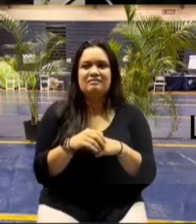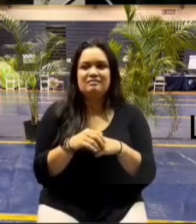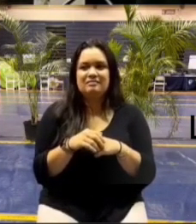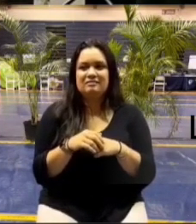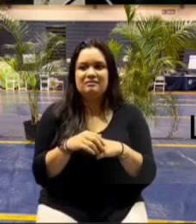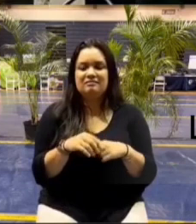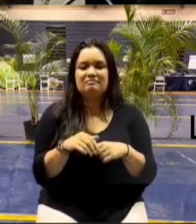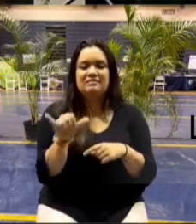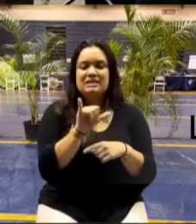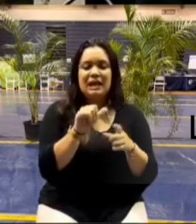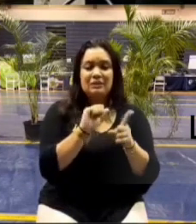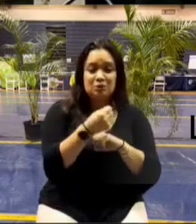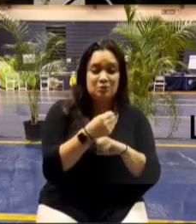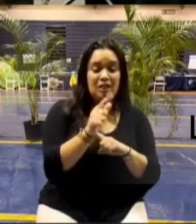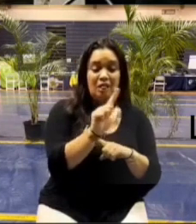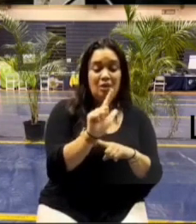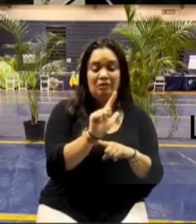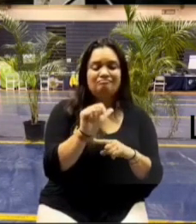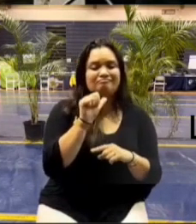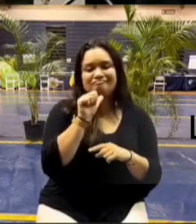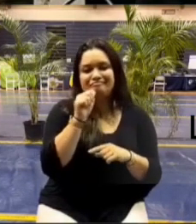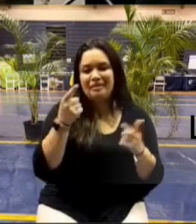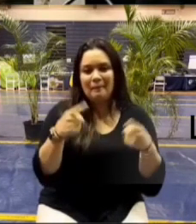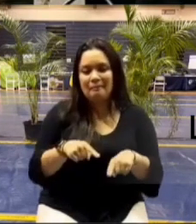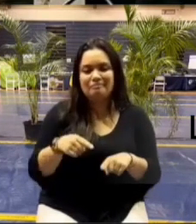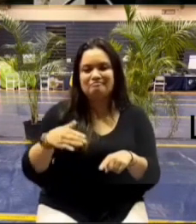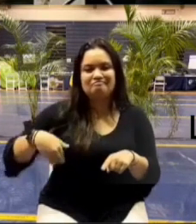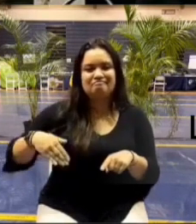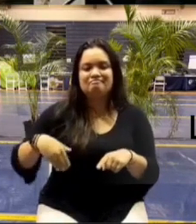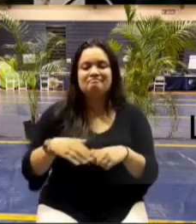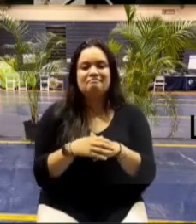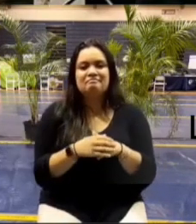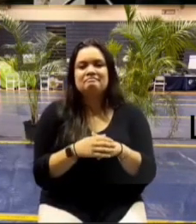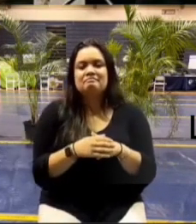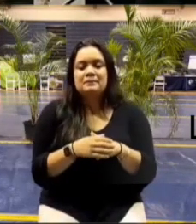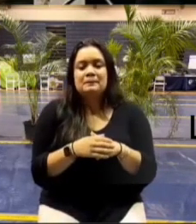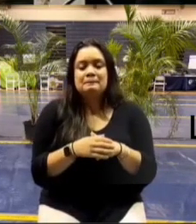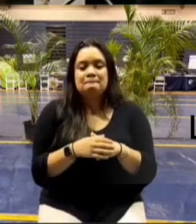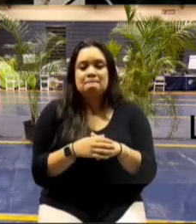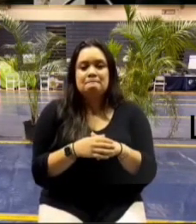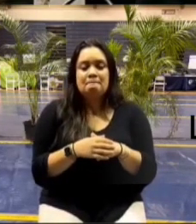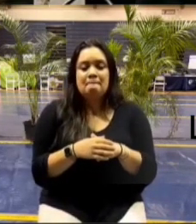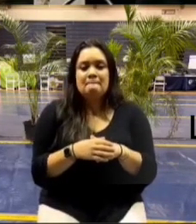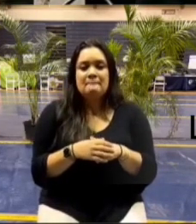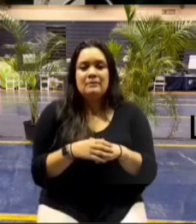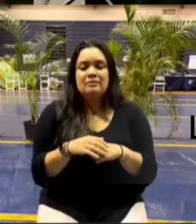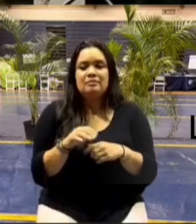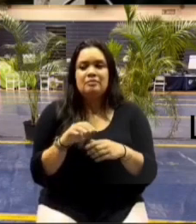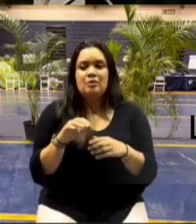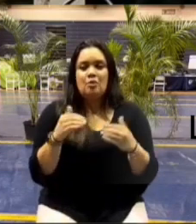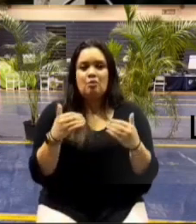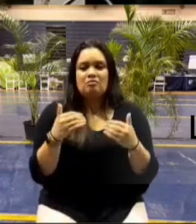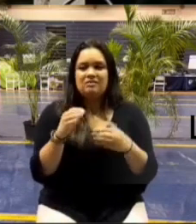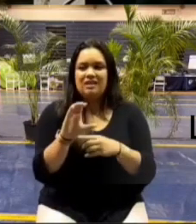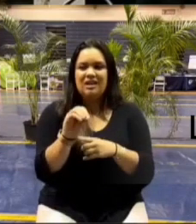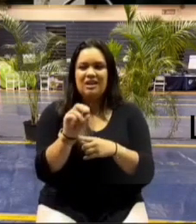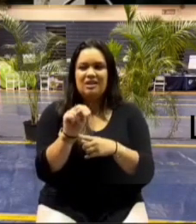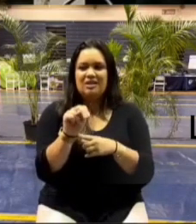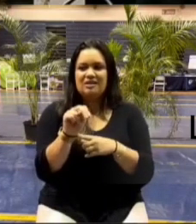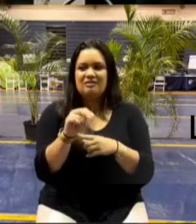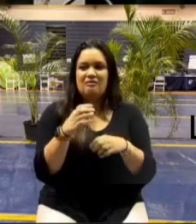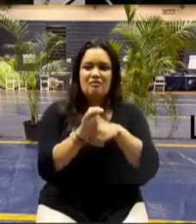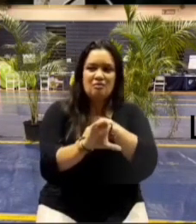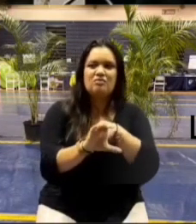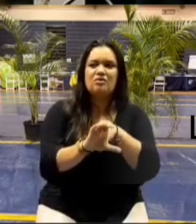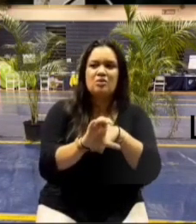i i don't think that that's the same but of course there is that condemnation eminent domain but there's a